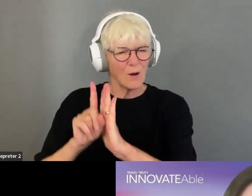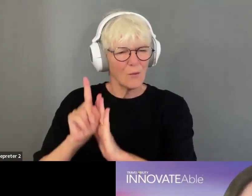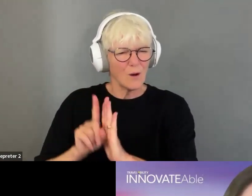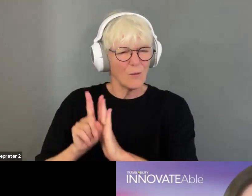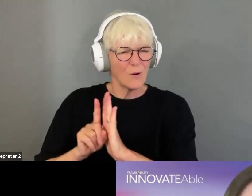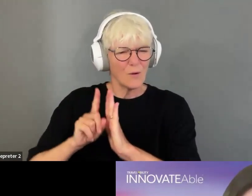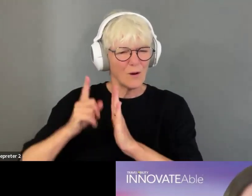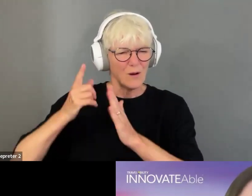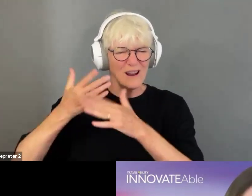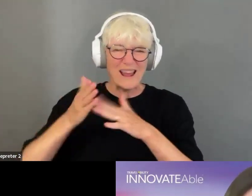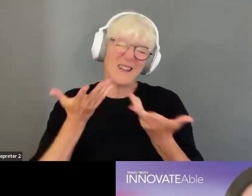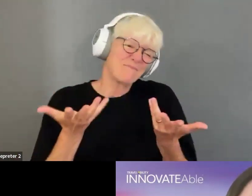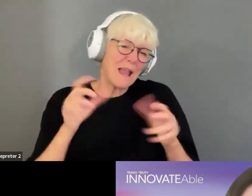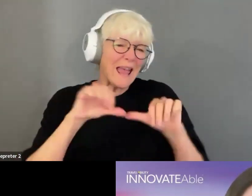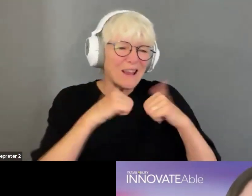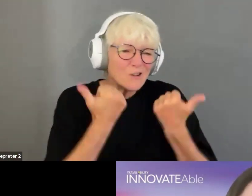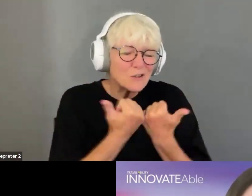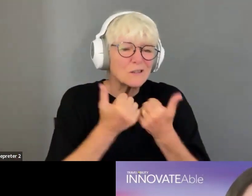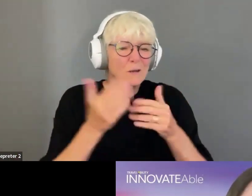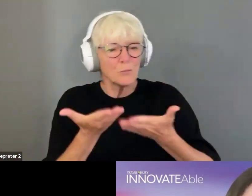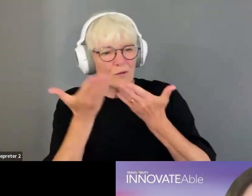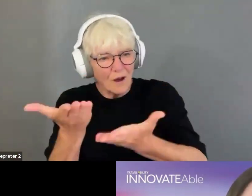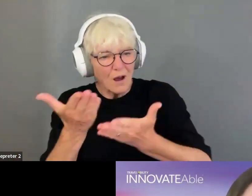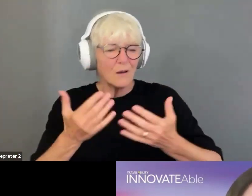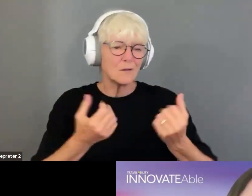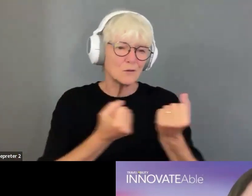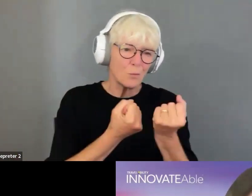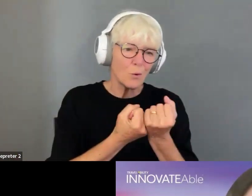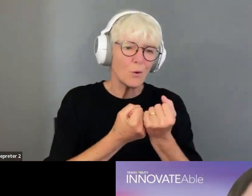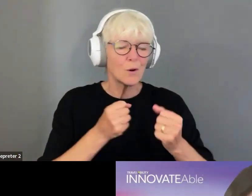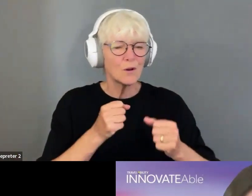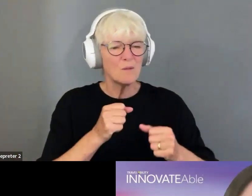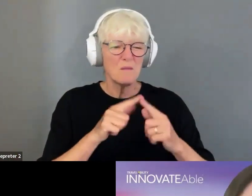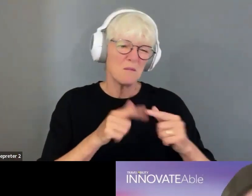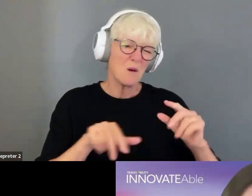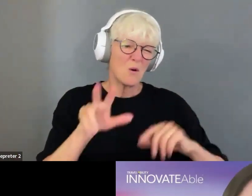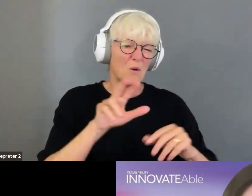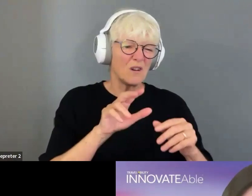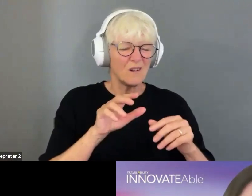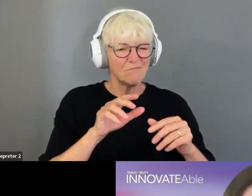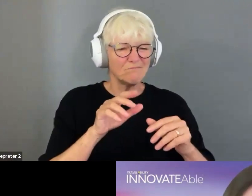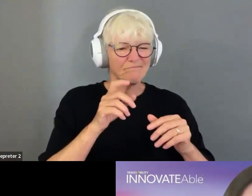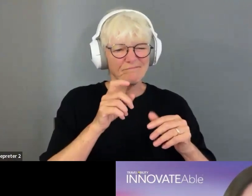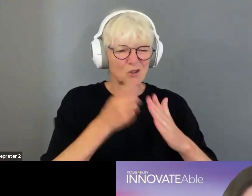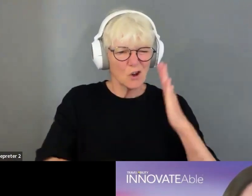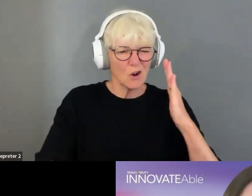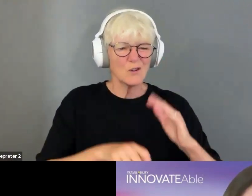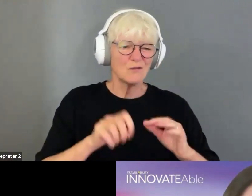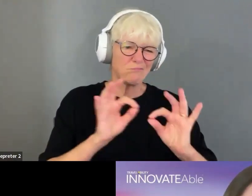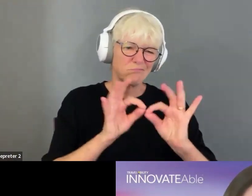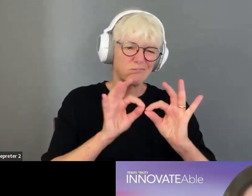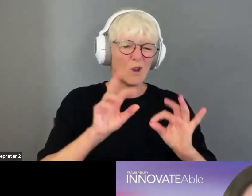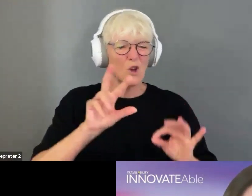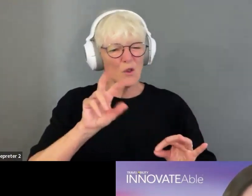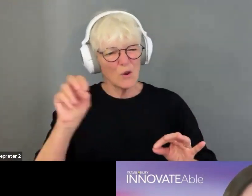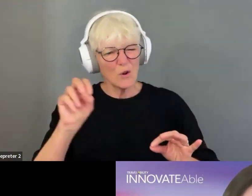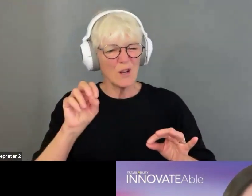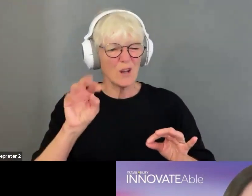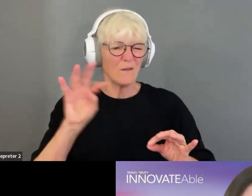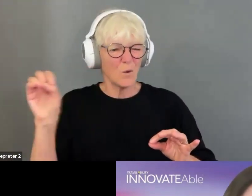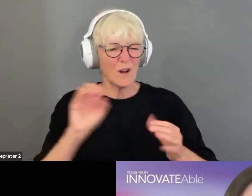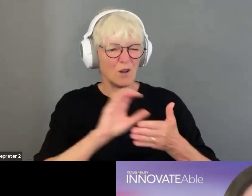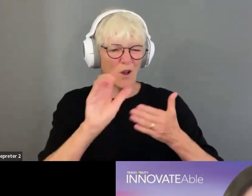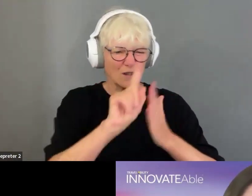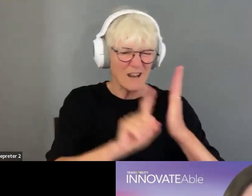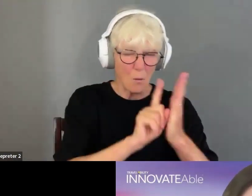agency caregivers might be 35 to 40 bucks an hour. Um, the caregivers or aides